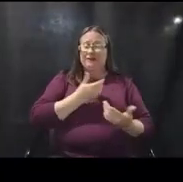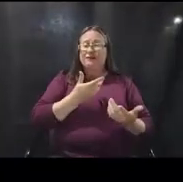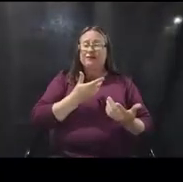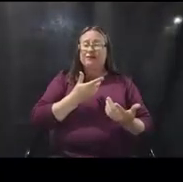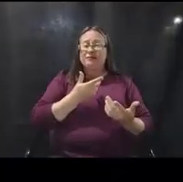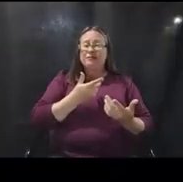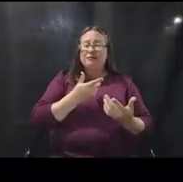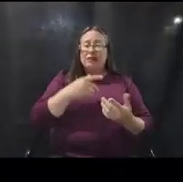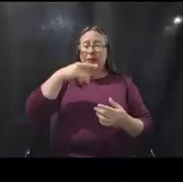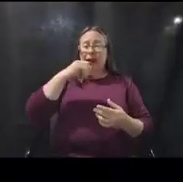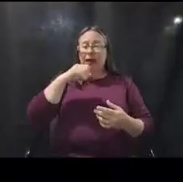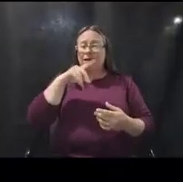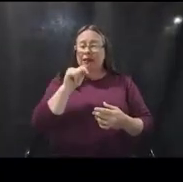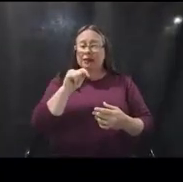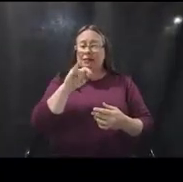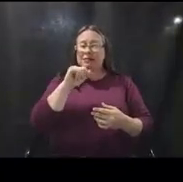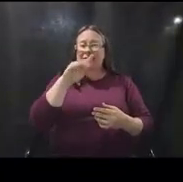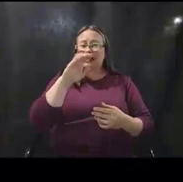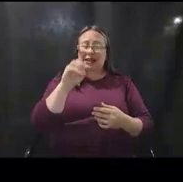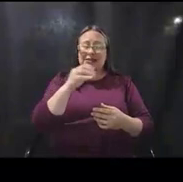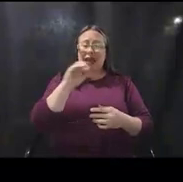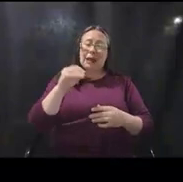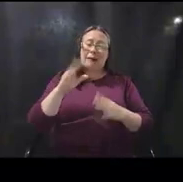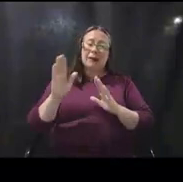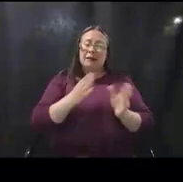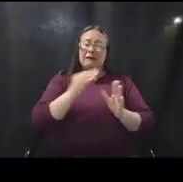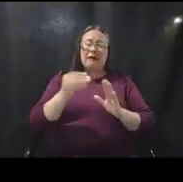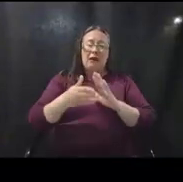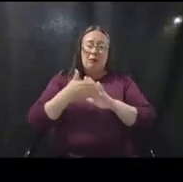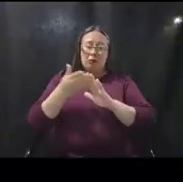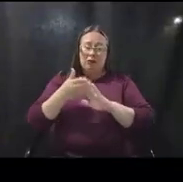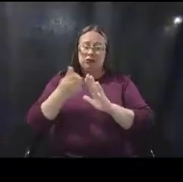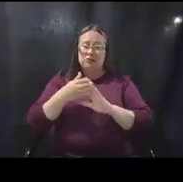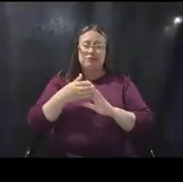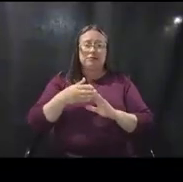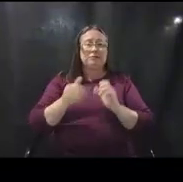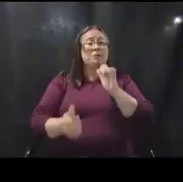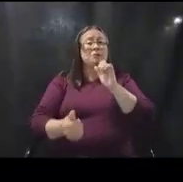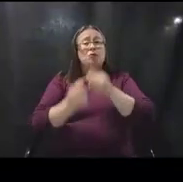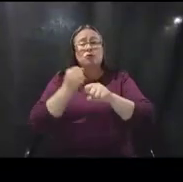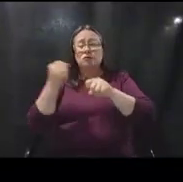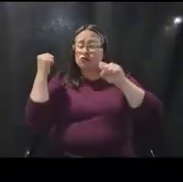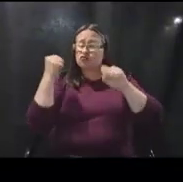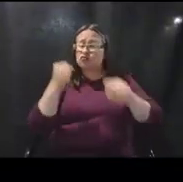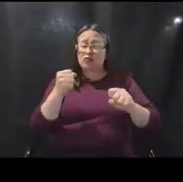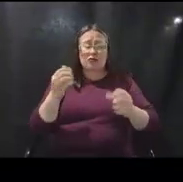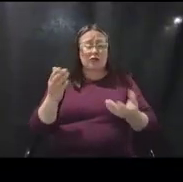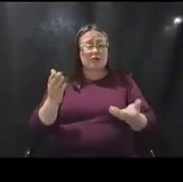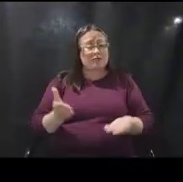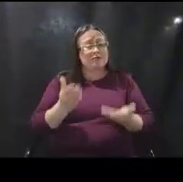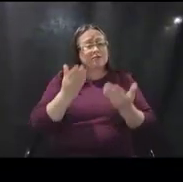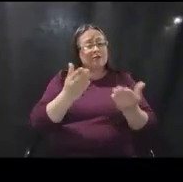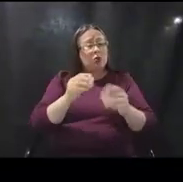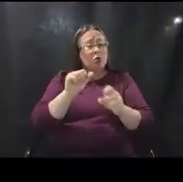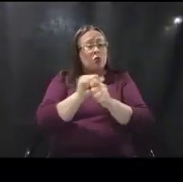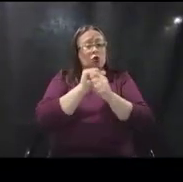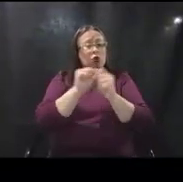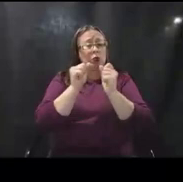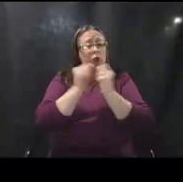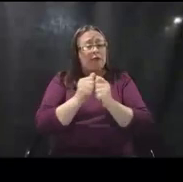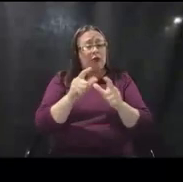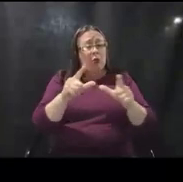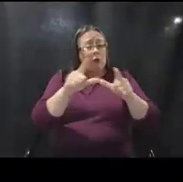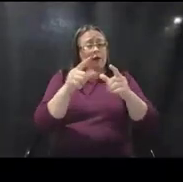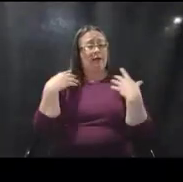pilot site planning and operations. The strongest suggestion we have is to work with your local health departments and